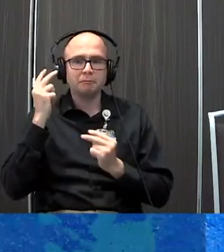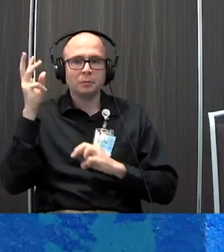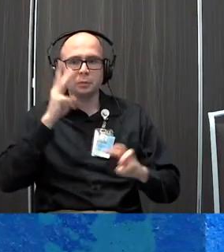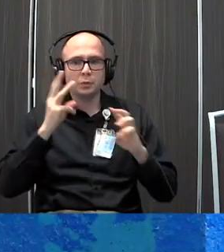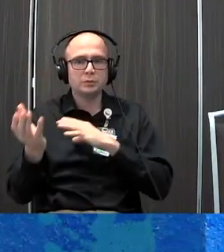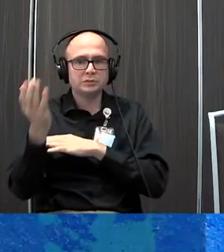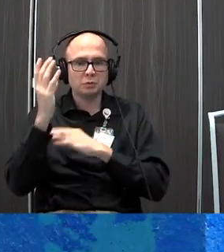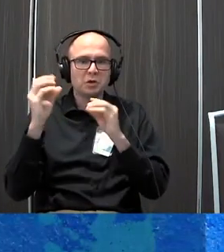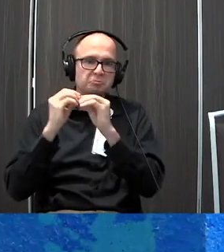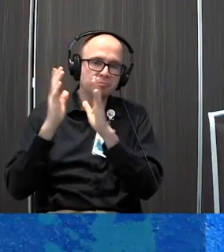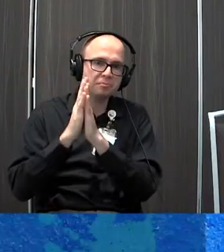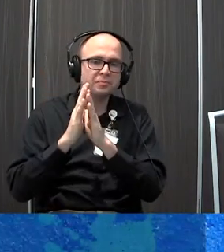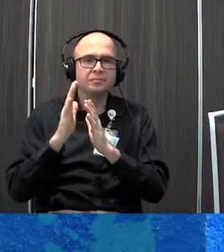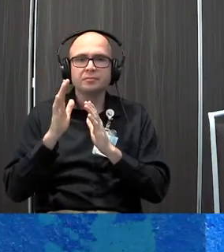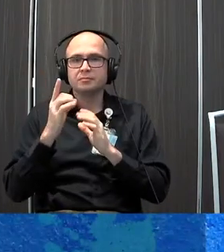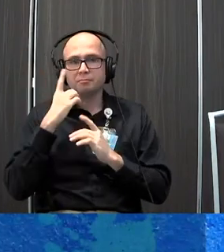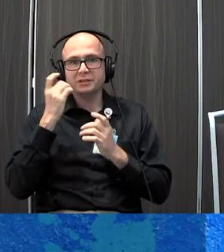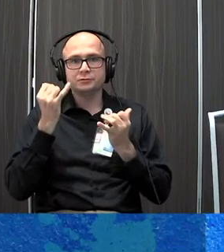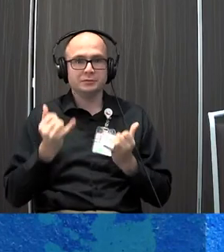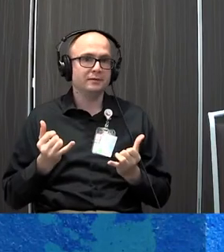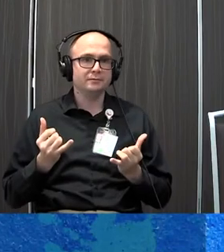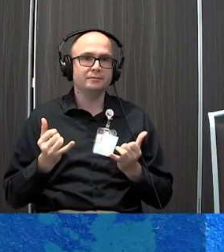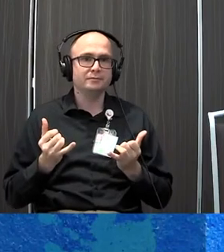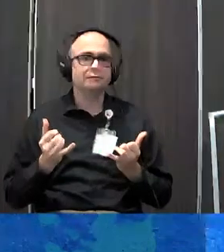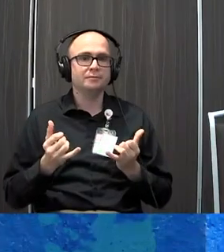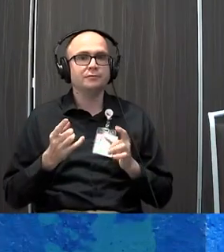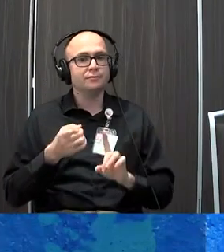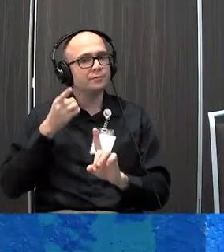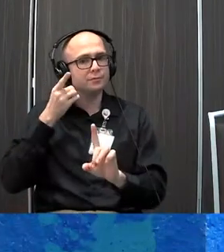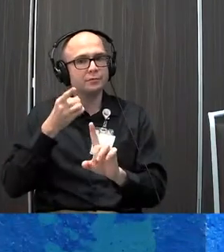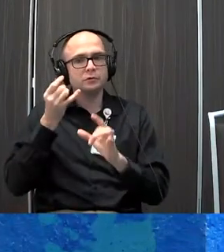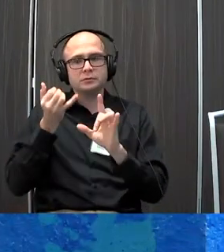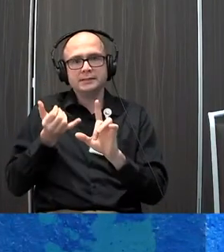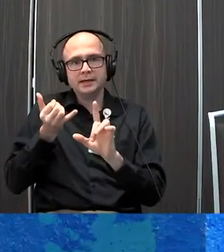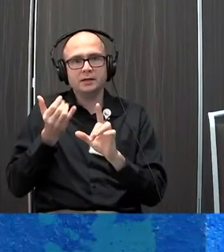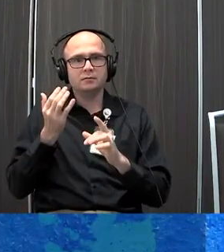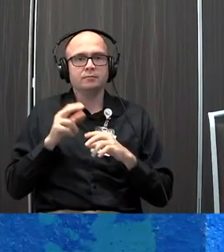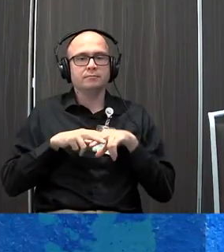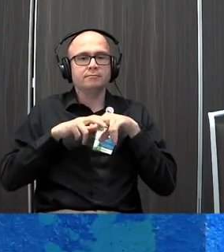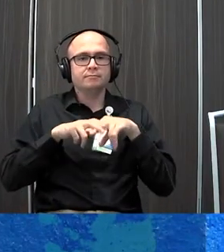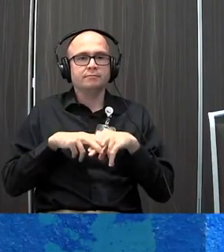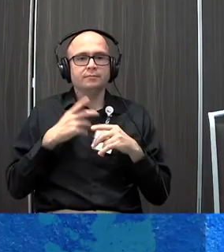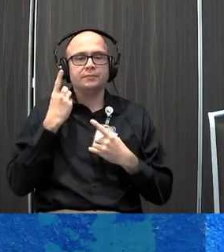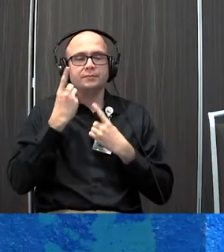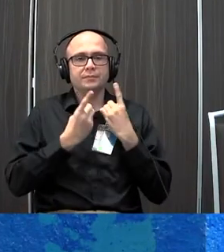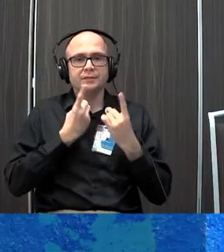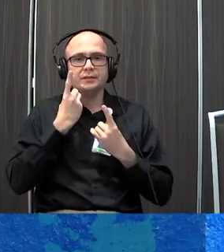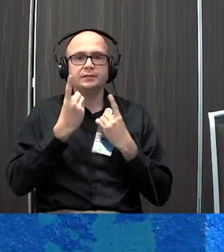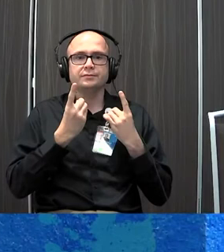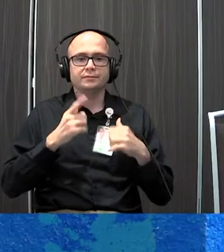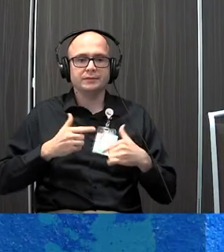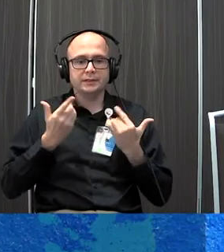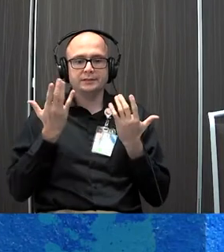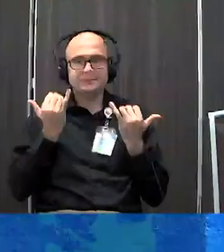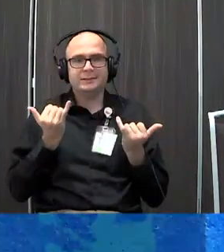morning or an argument because you're actually here right now. So the goal is to engage in present moment awareness, really to be able to live more fully